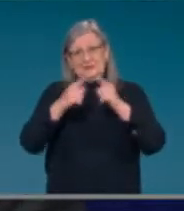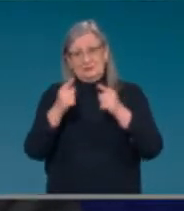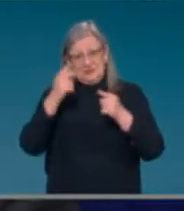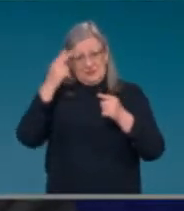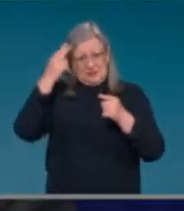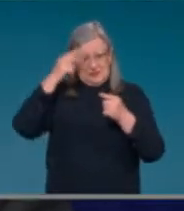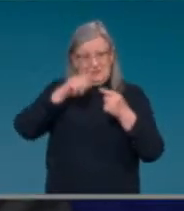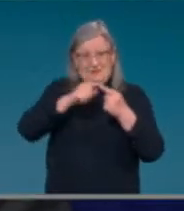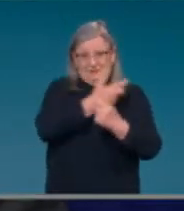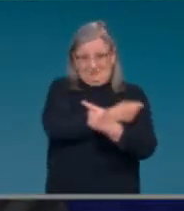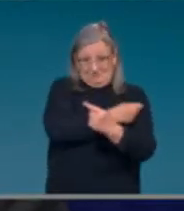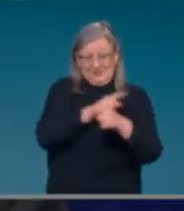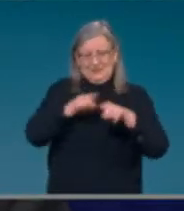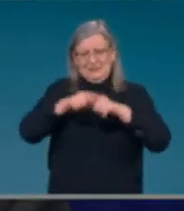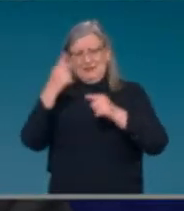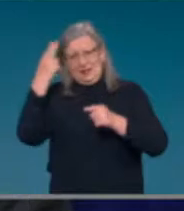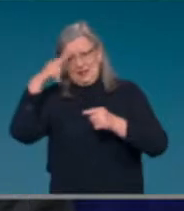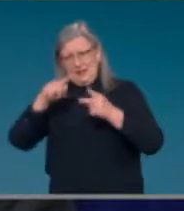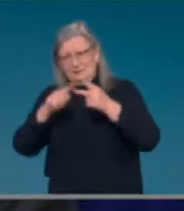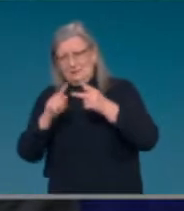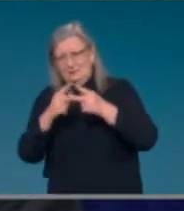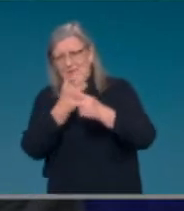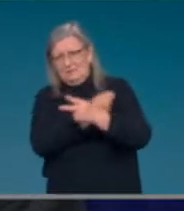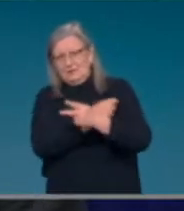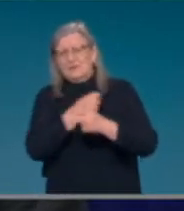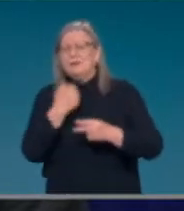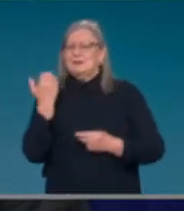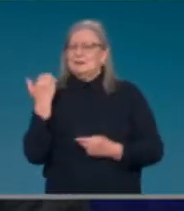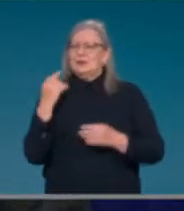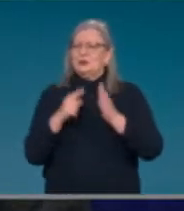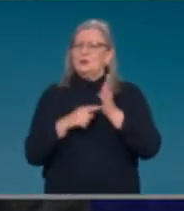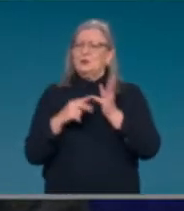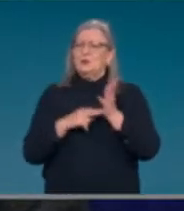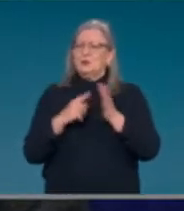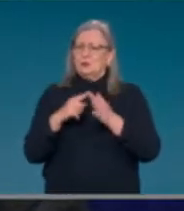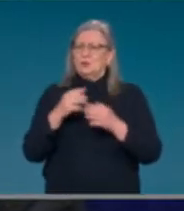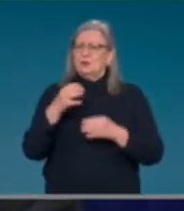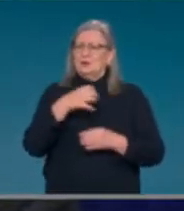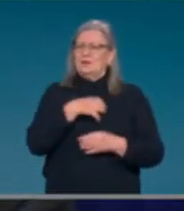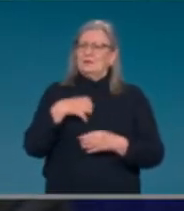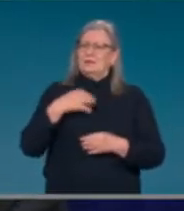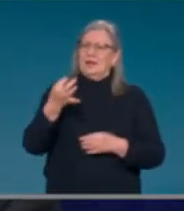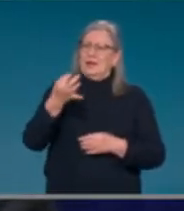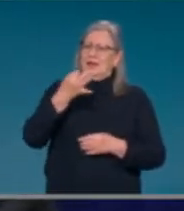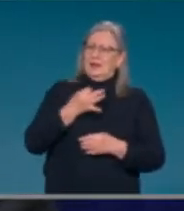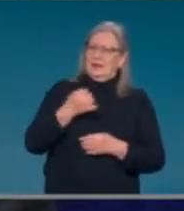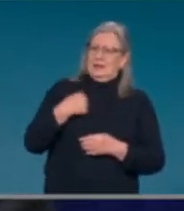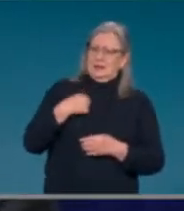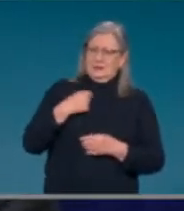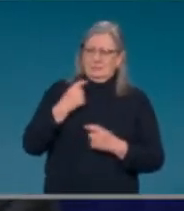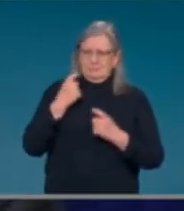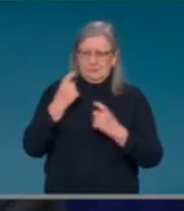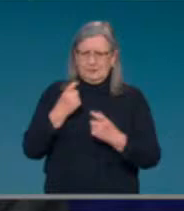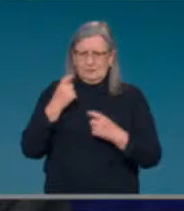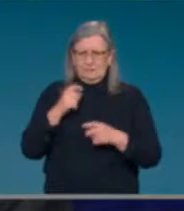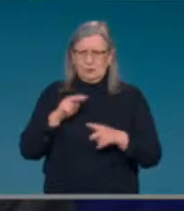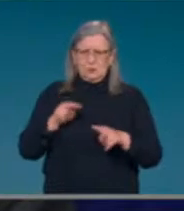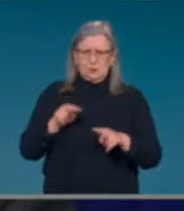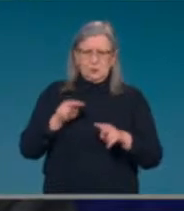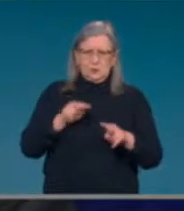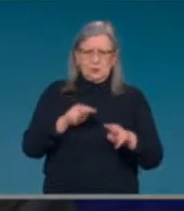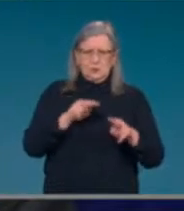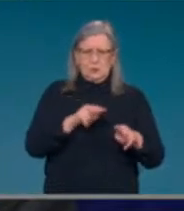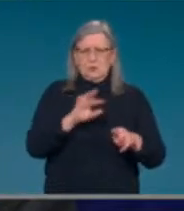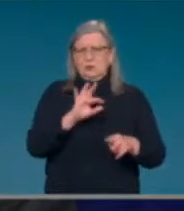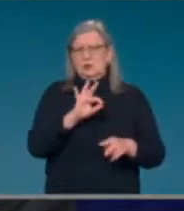estimates in June. And we were cautious because there'd only been one or two studies and very little clinical observation. Again,